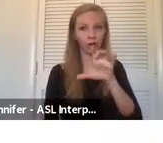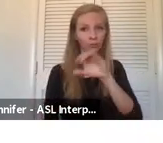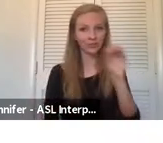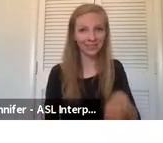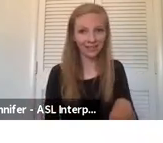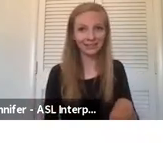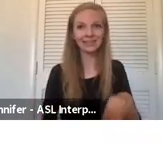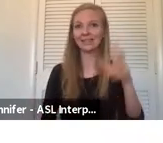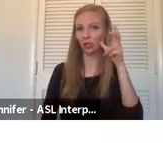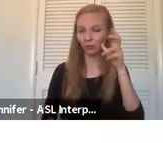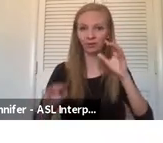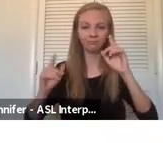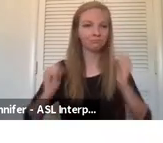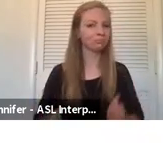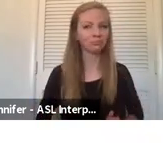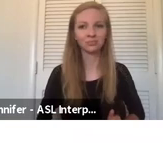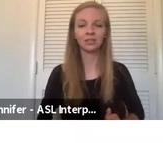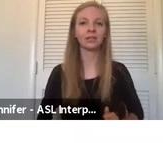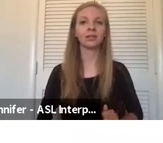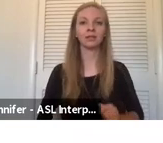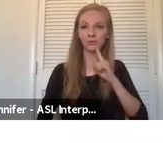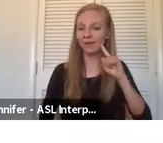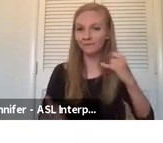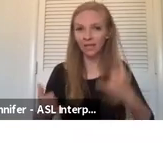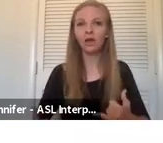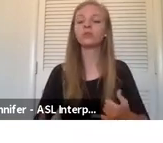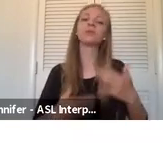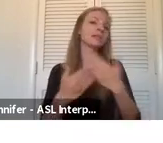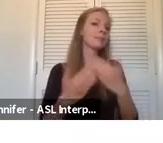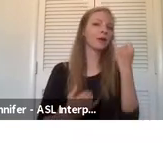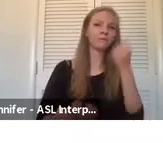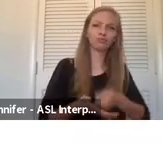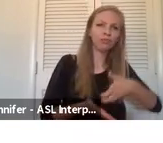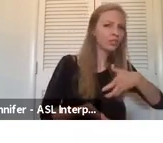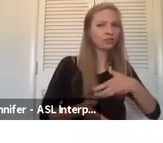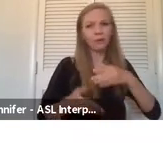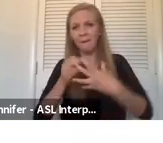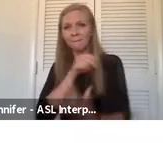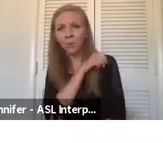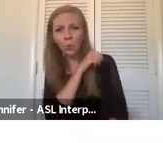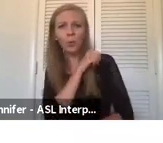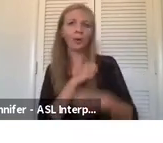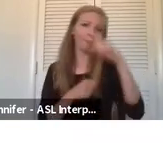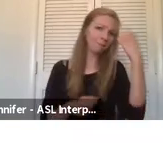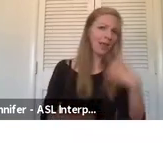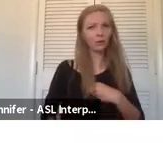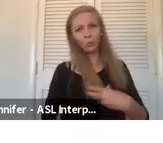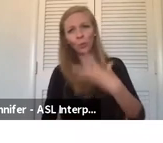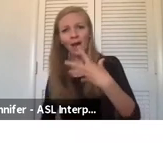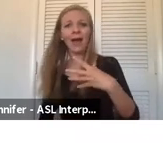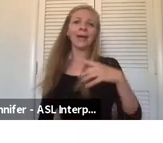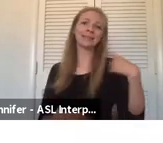a person with a disability, completely unexpected. Um, it doesn't matter if you're rich, if you're poor, if you're black, white, Hispanic, like